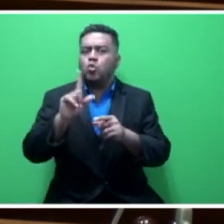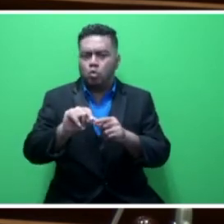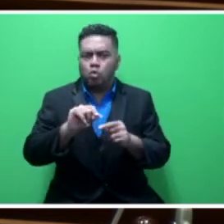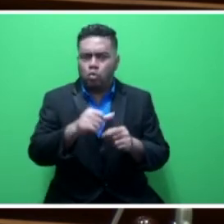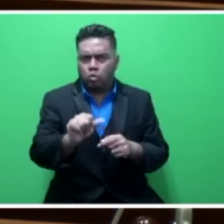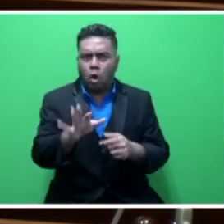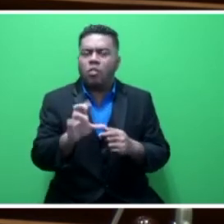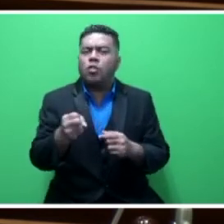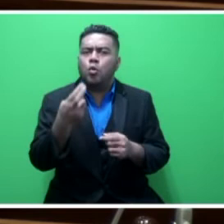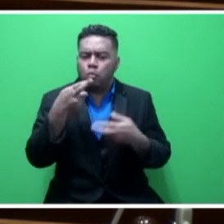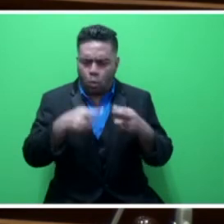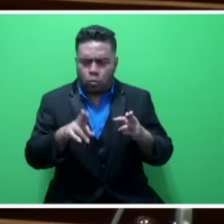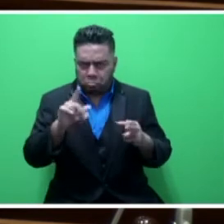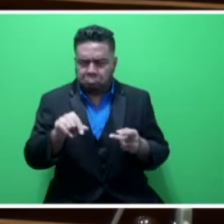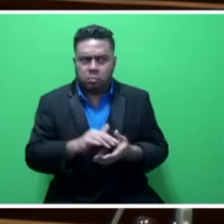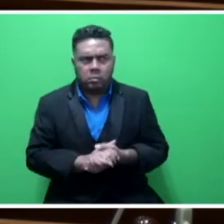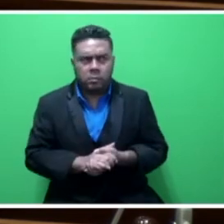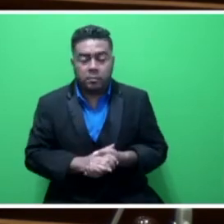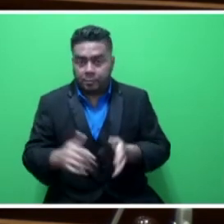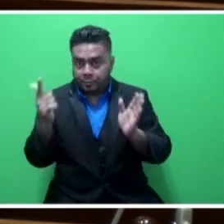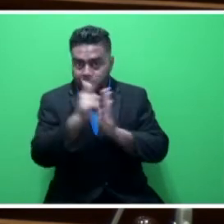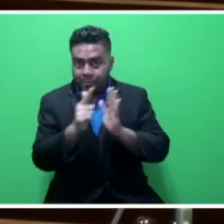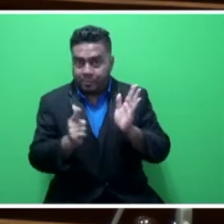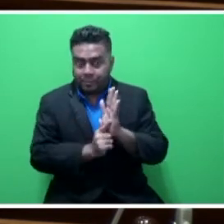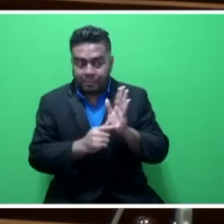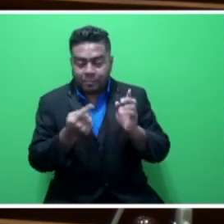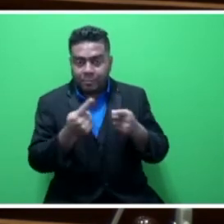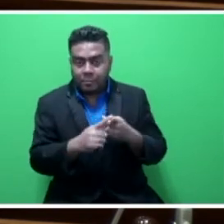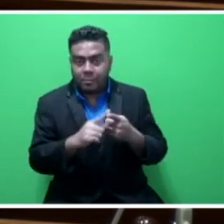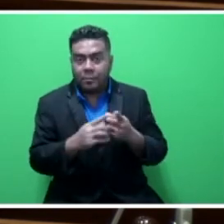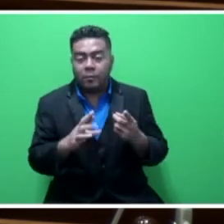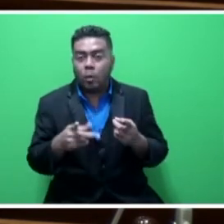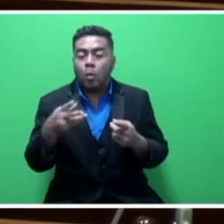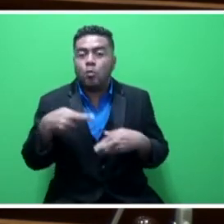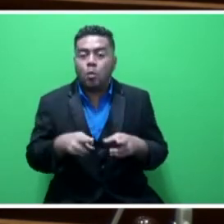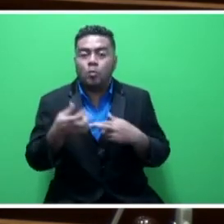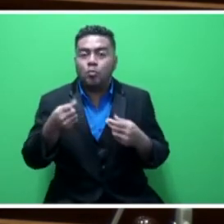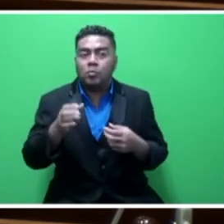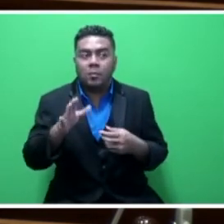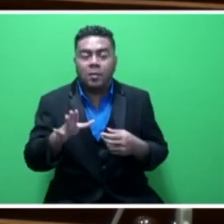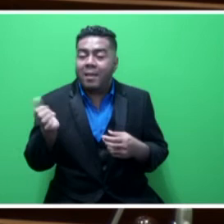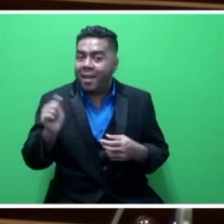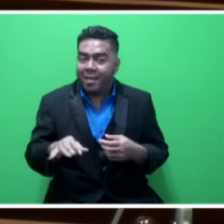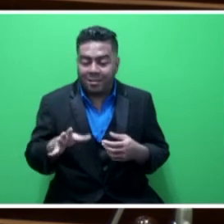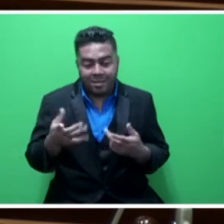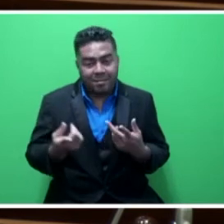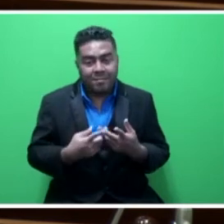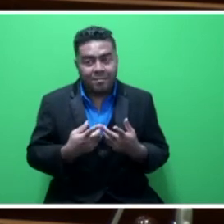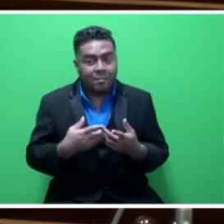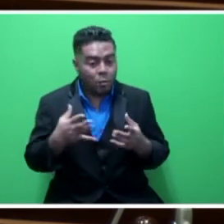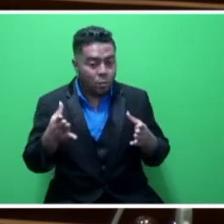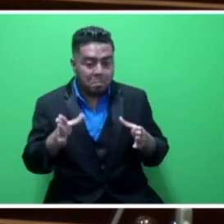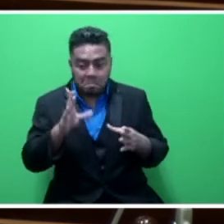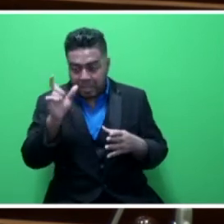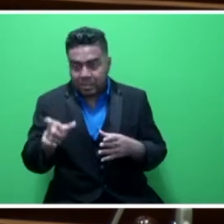Mr. Speaker, sir, also, the law also has exemption provisions for road user levies, which states that any authority, institution,